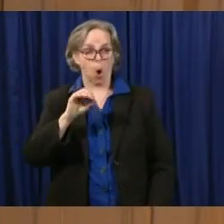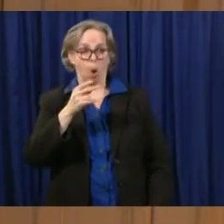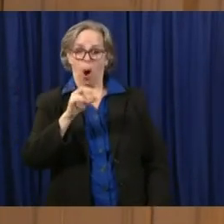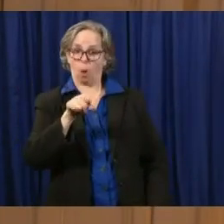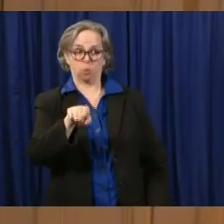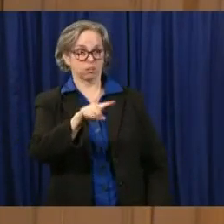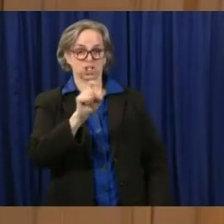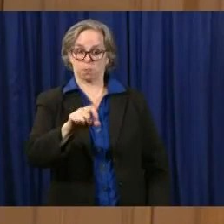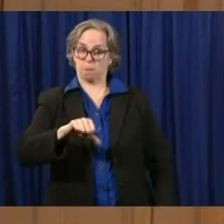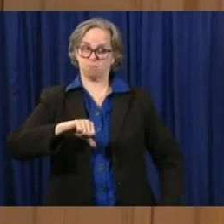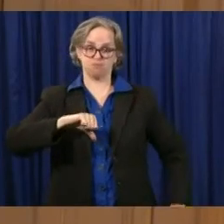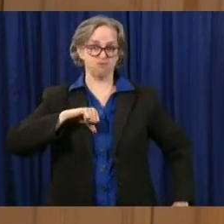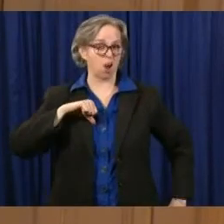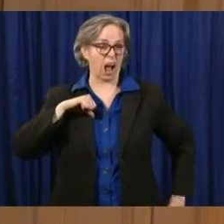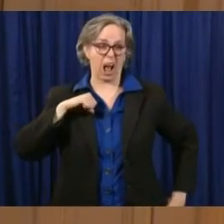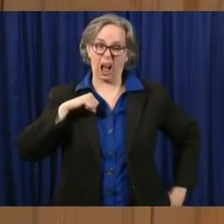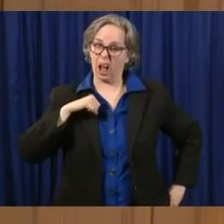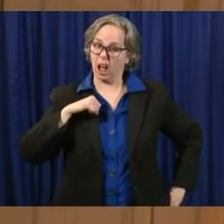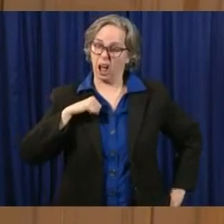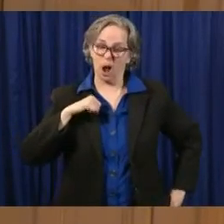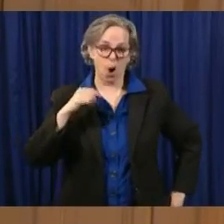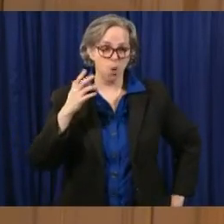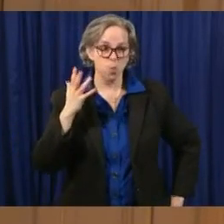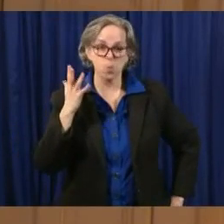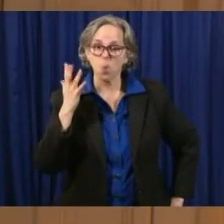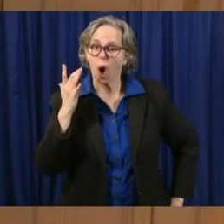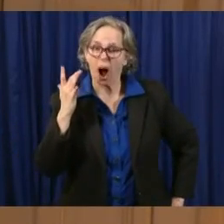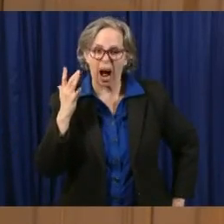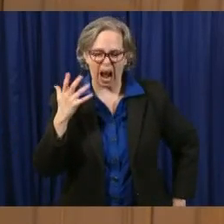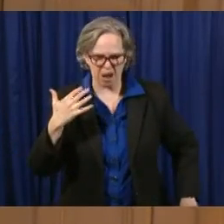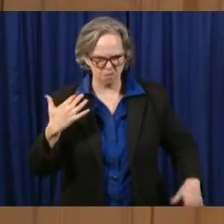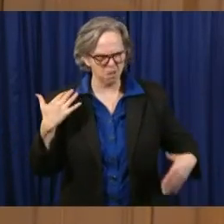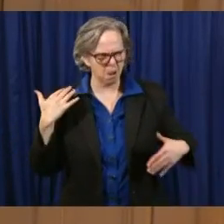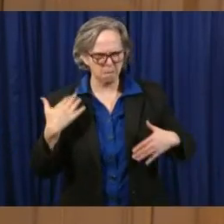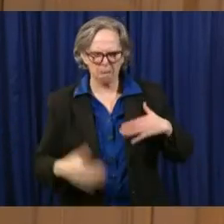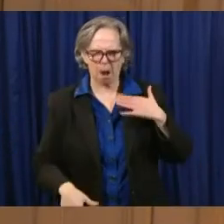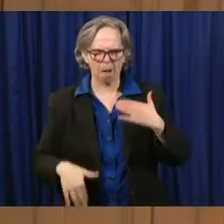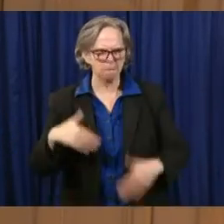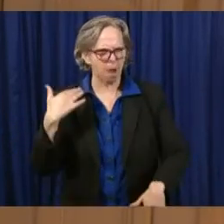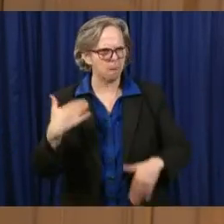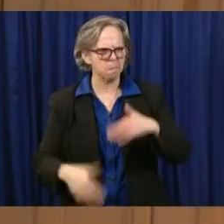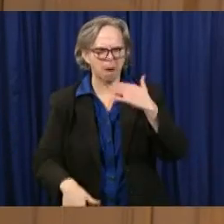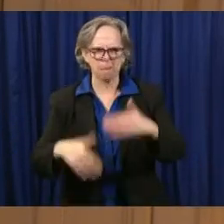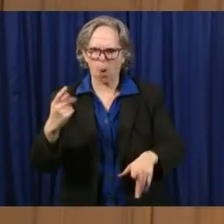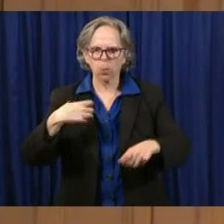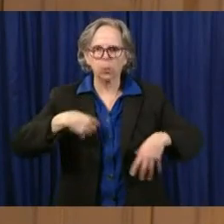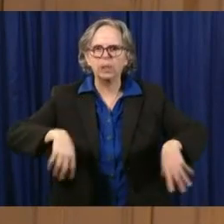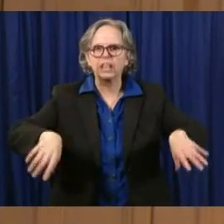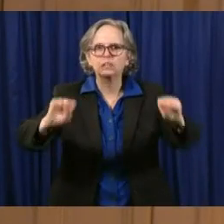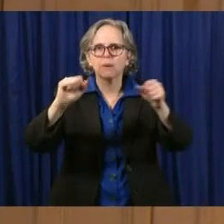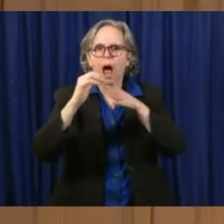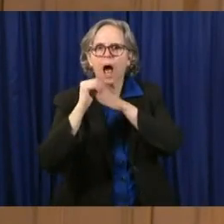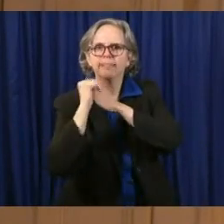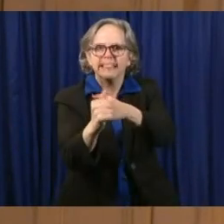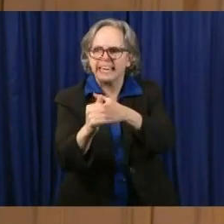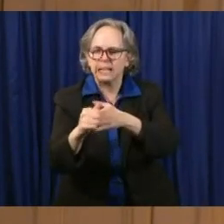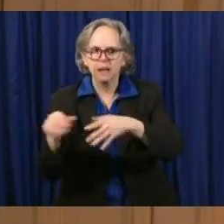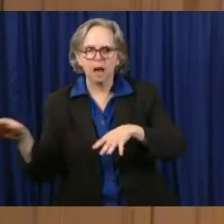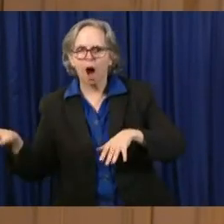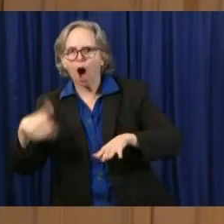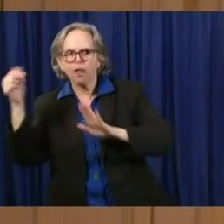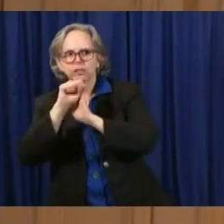We really, really have been a leader, and we've won the first battle in a war.